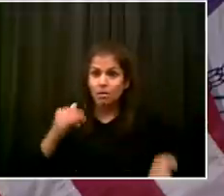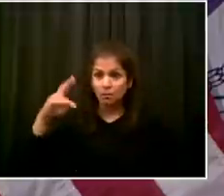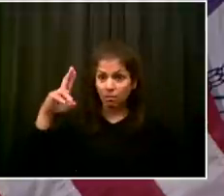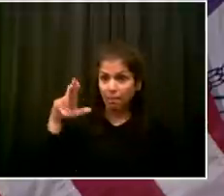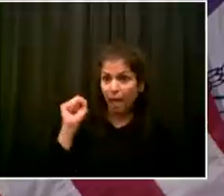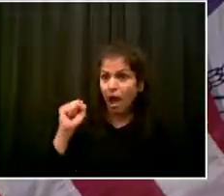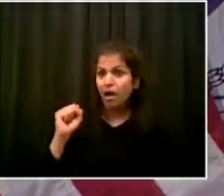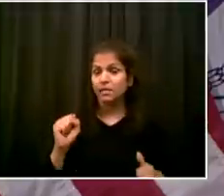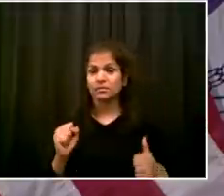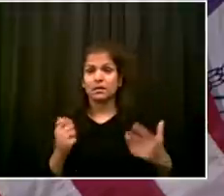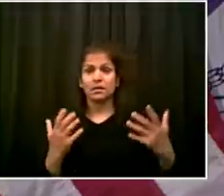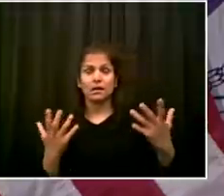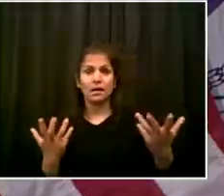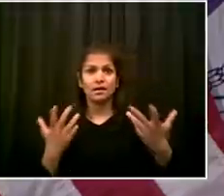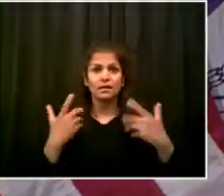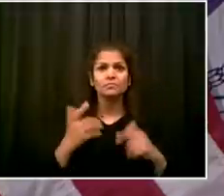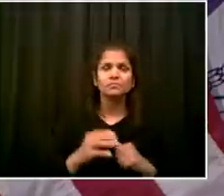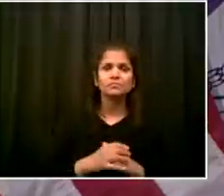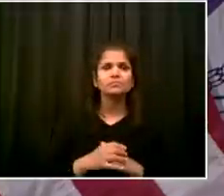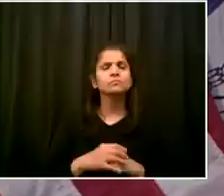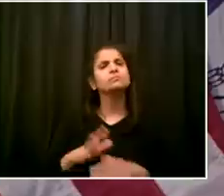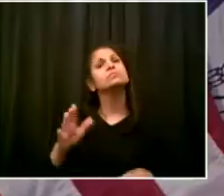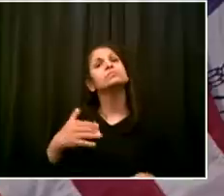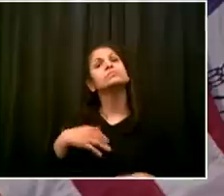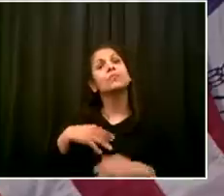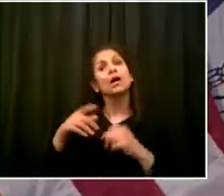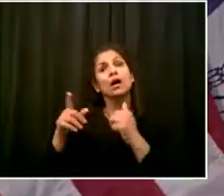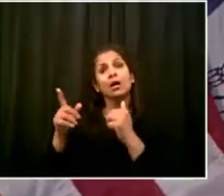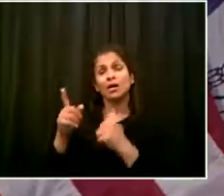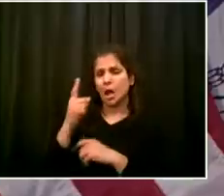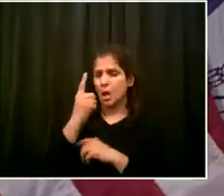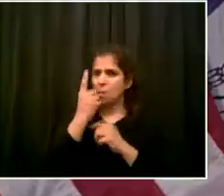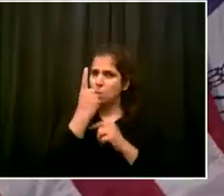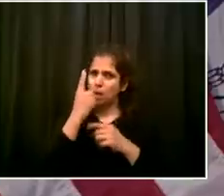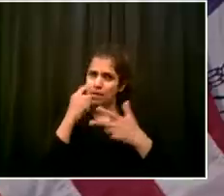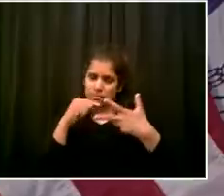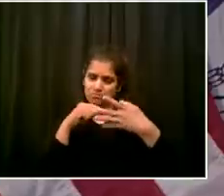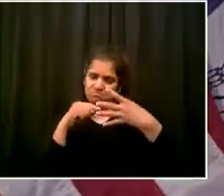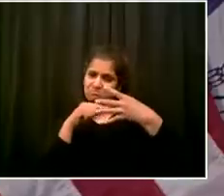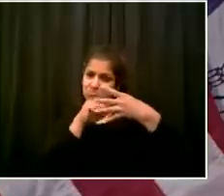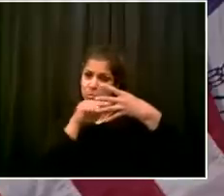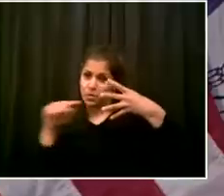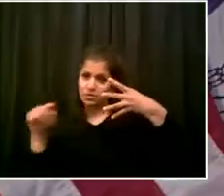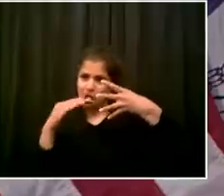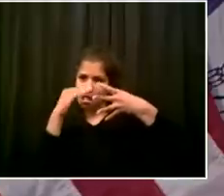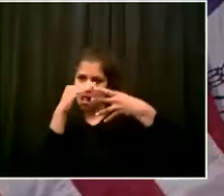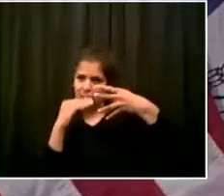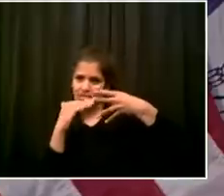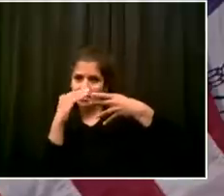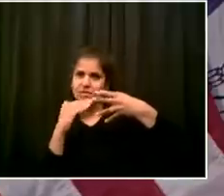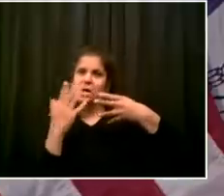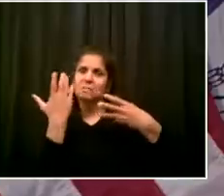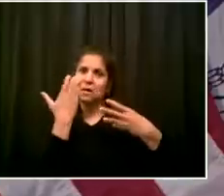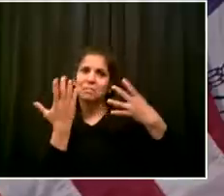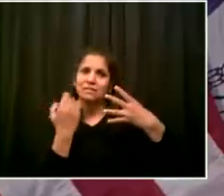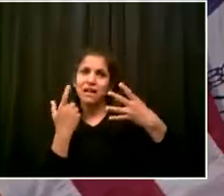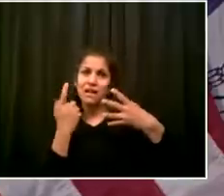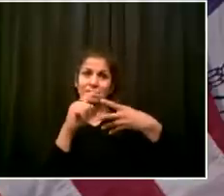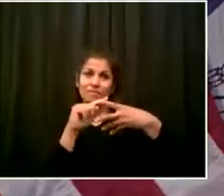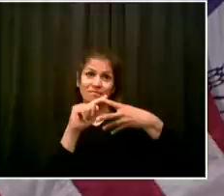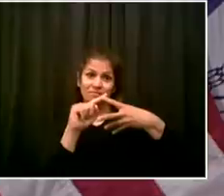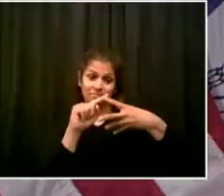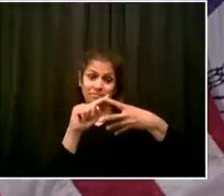but I mean, literally the first half of June. So somewhere between June 1 and June 15. I'm basing it on everything we know today.